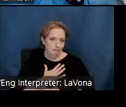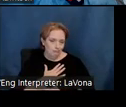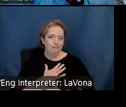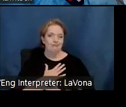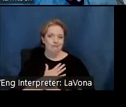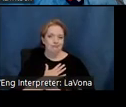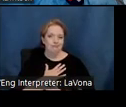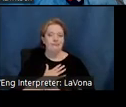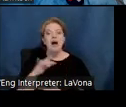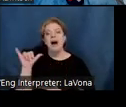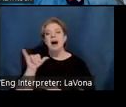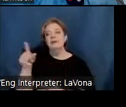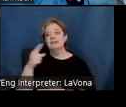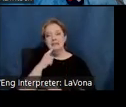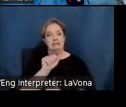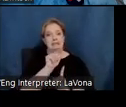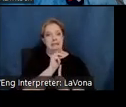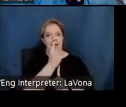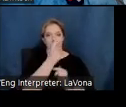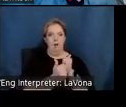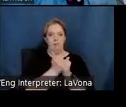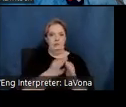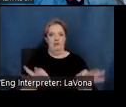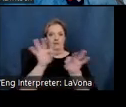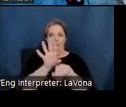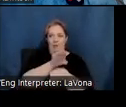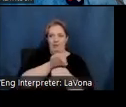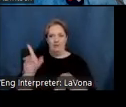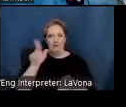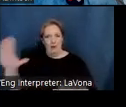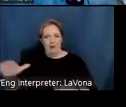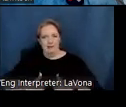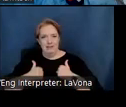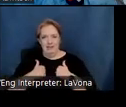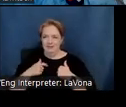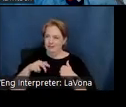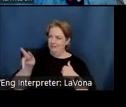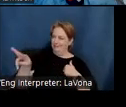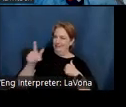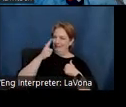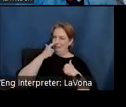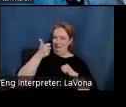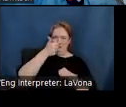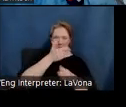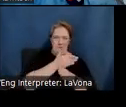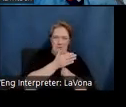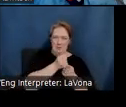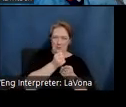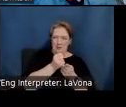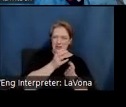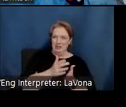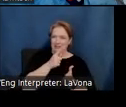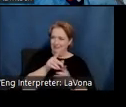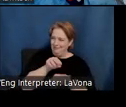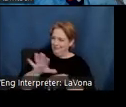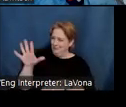described Sam as one of the most important influences on his life, which I thought was pretty interesting for a woodworker. Over the years,